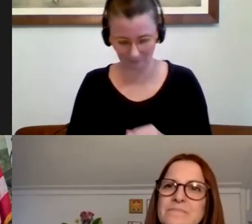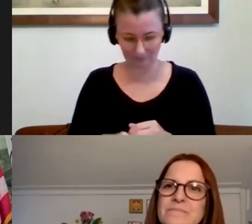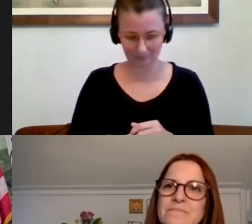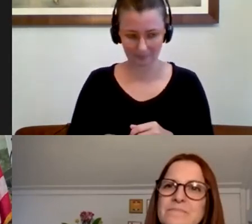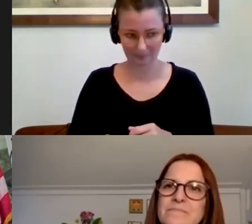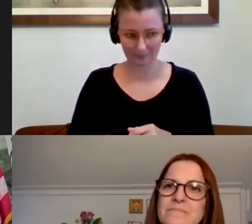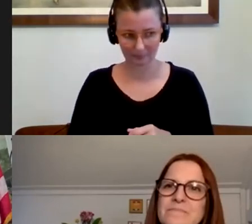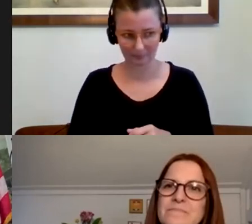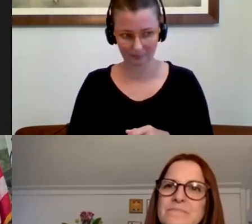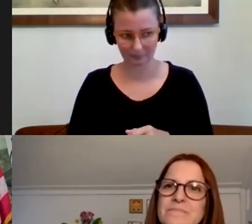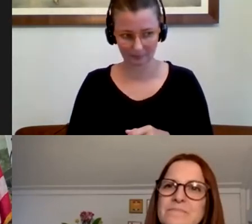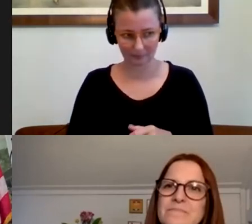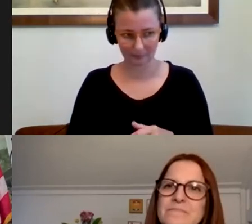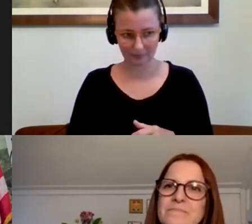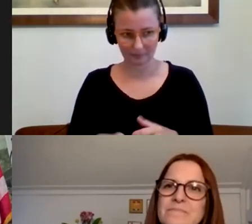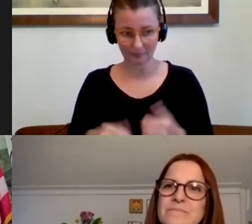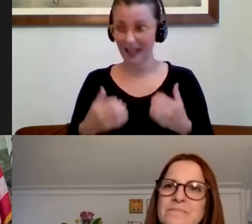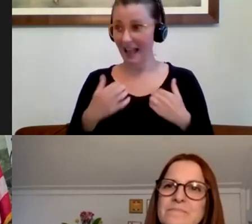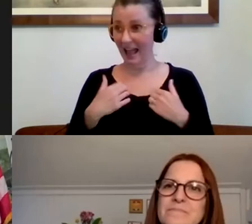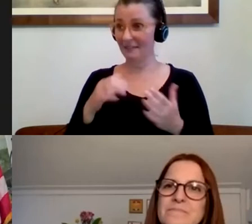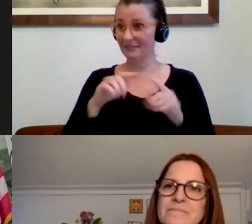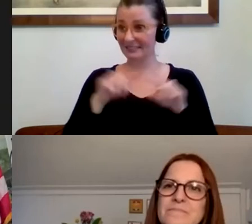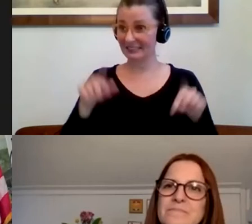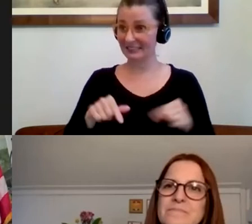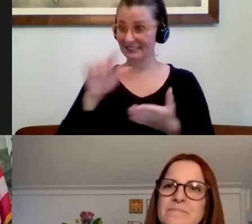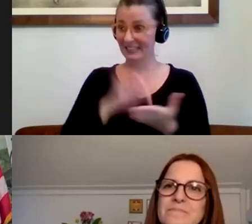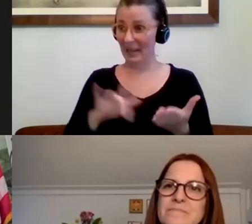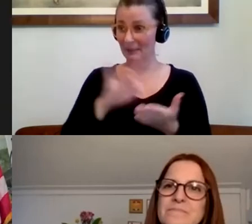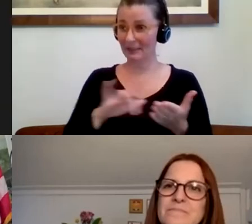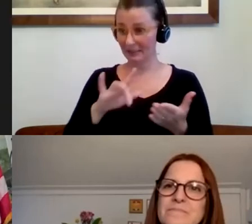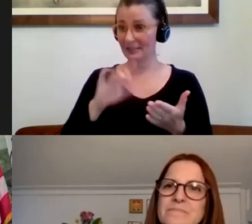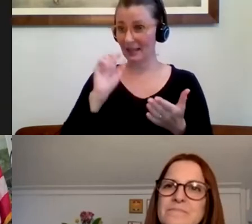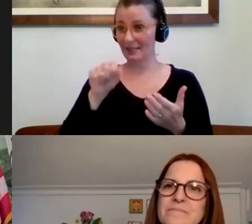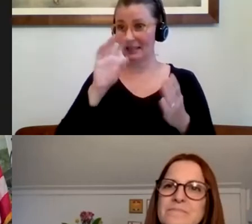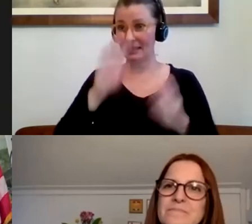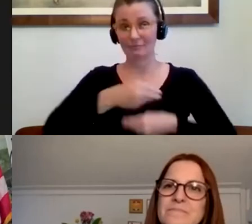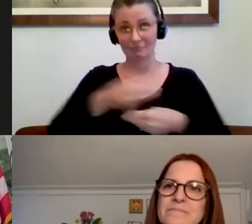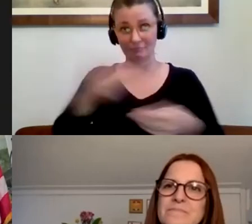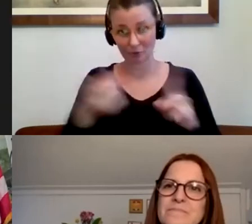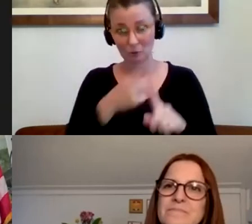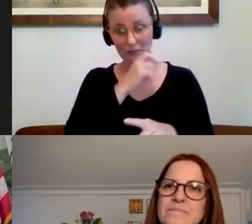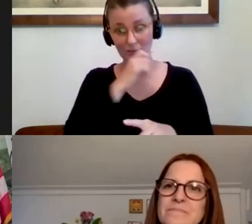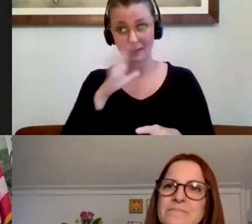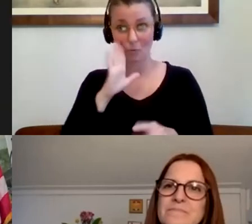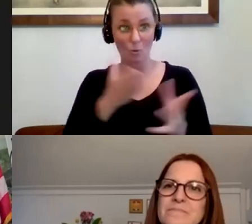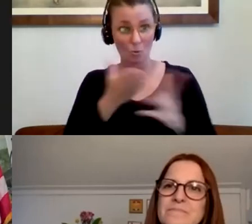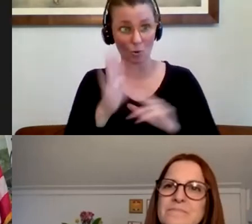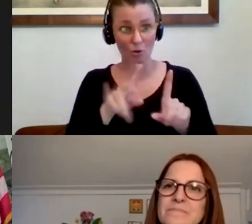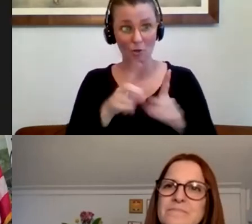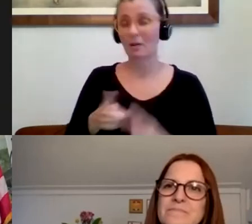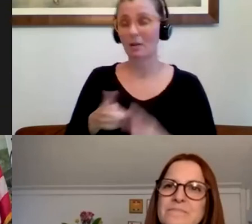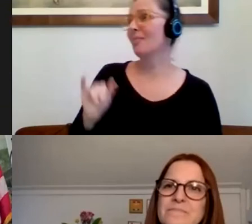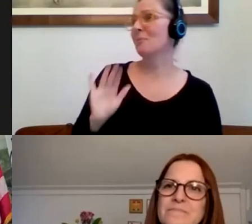tablets that we can get, that Mass Senior Action can give seniors, would that go through your department also? That would be great.